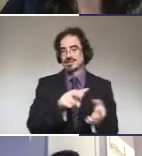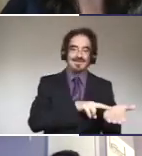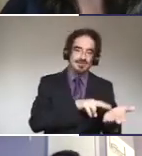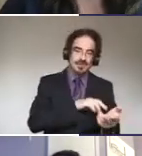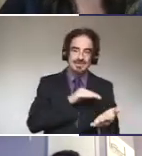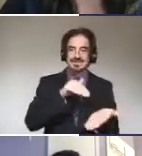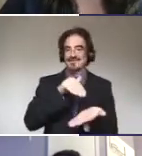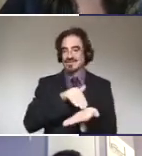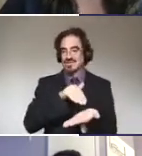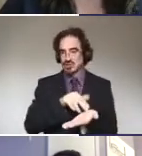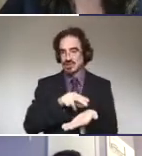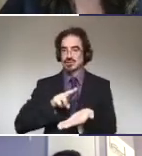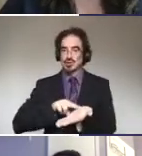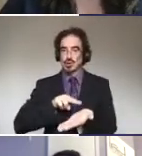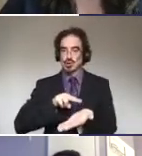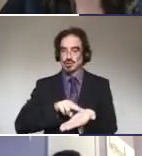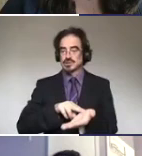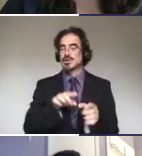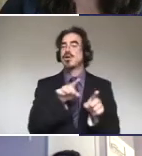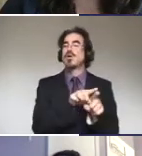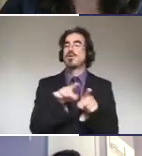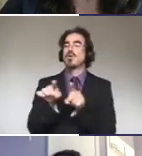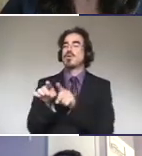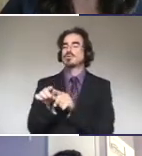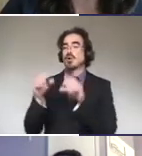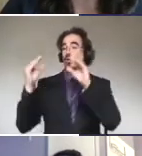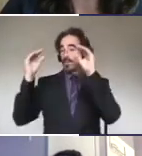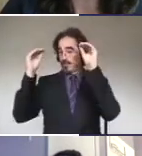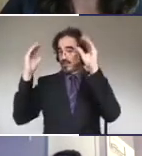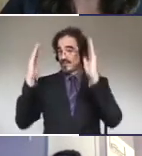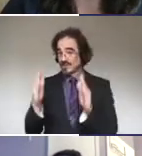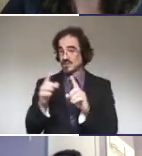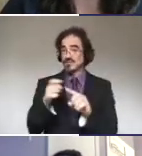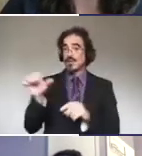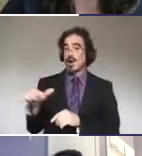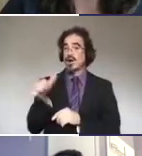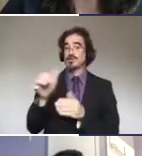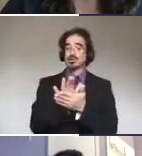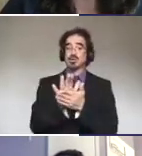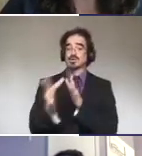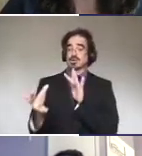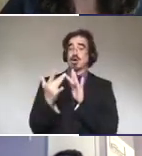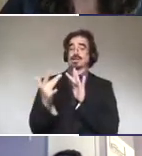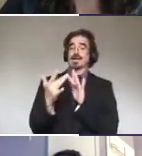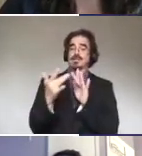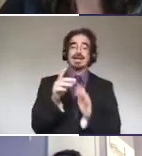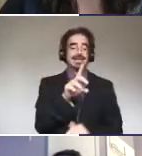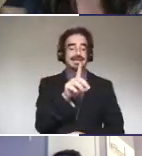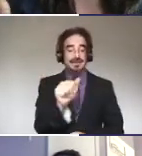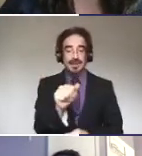nurses. And then I also had, um, from other schools start contacting me, um, offices,